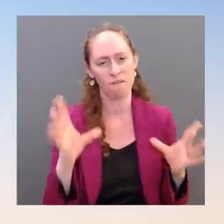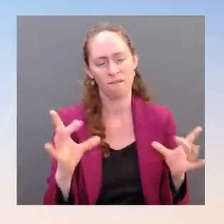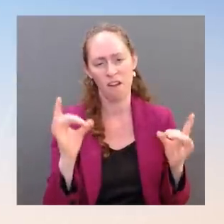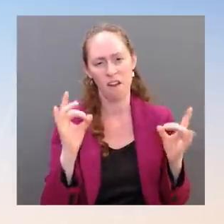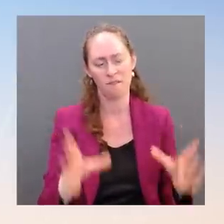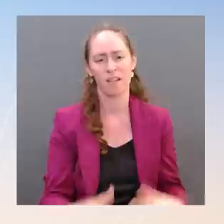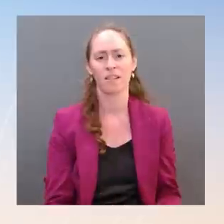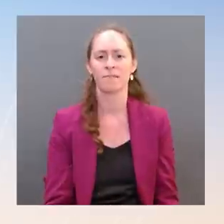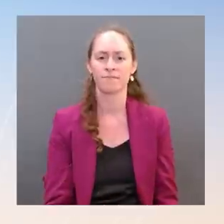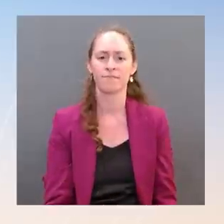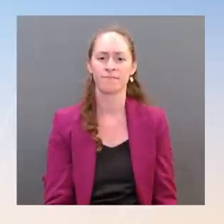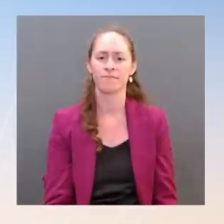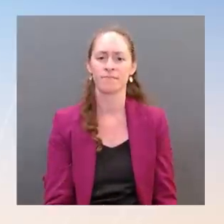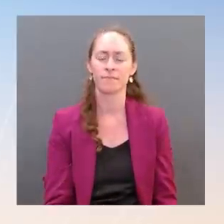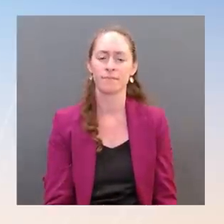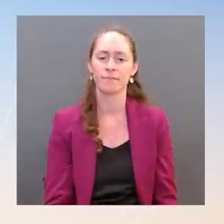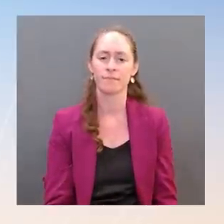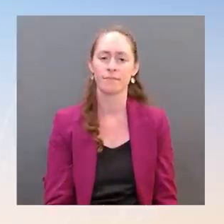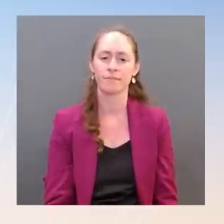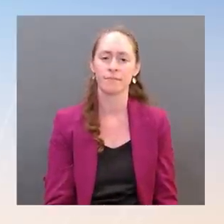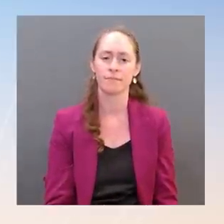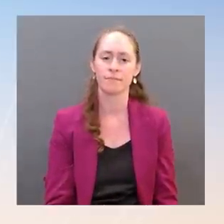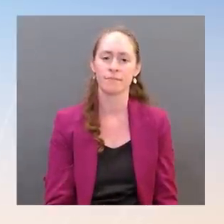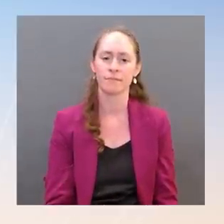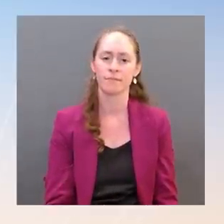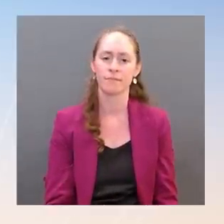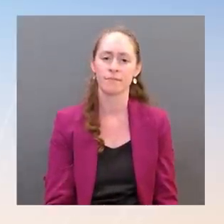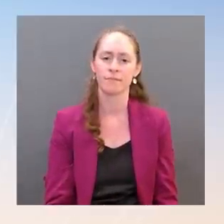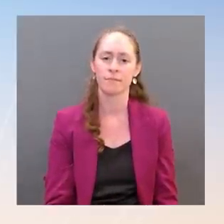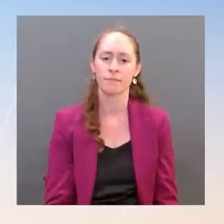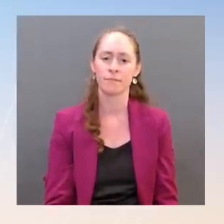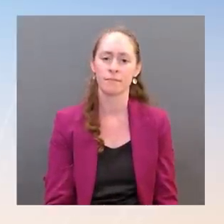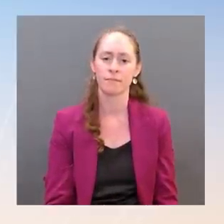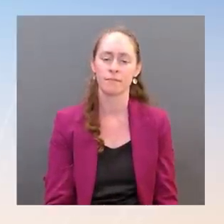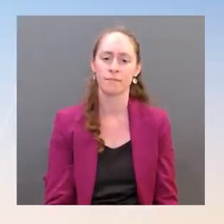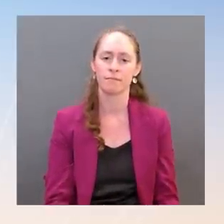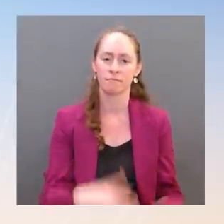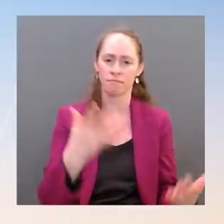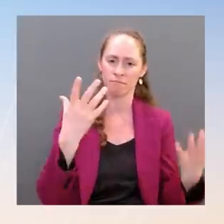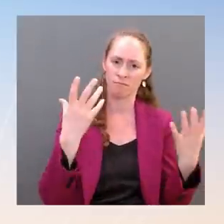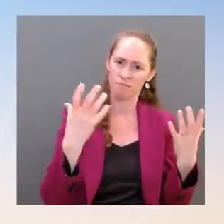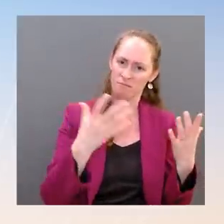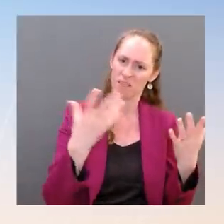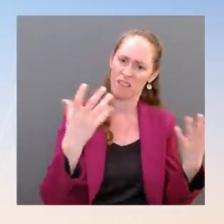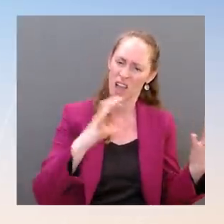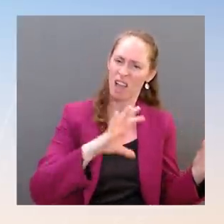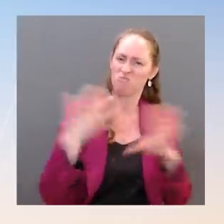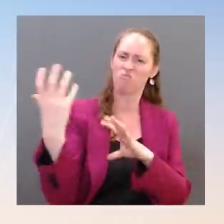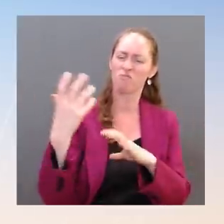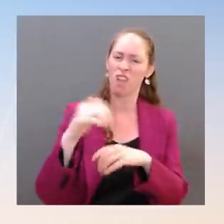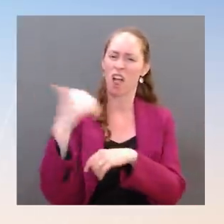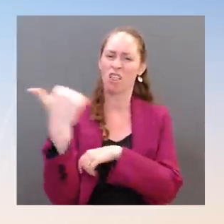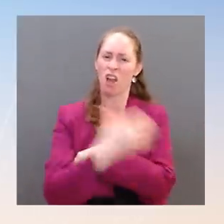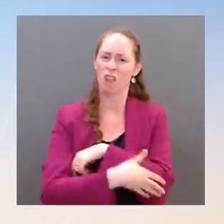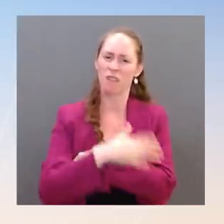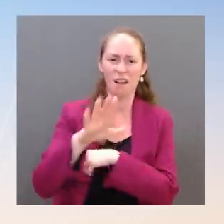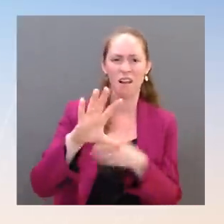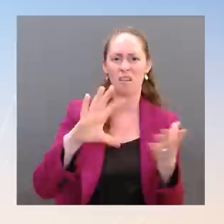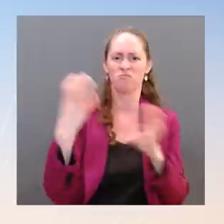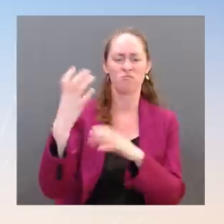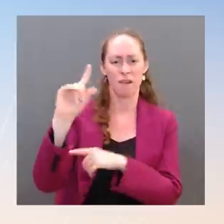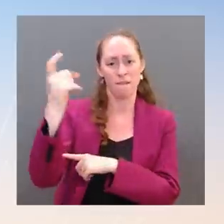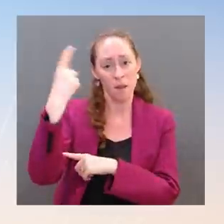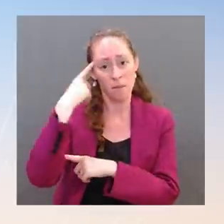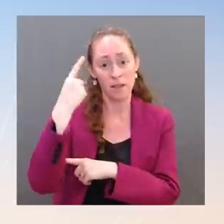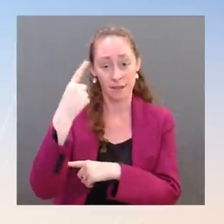sovereignty. And we saw about — I mean, the facts show it went up about 60 to 70 percent. So it is Putin's tax hike. This is what